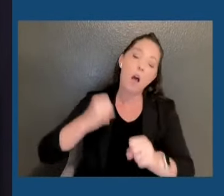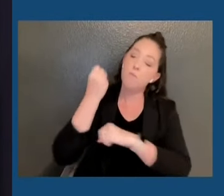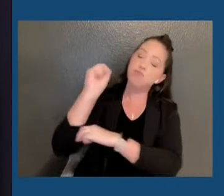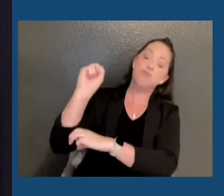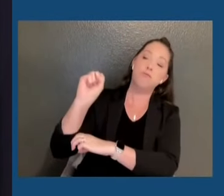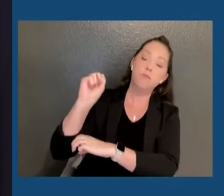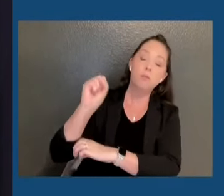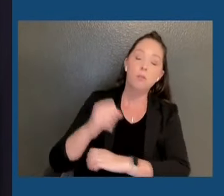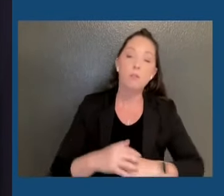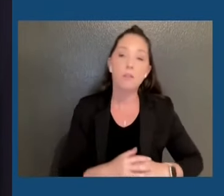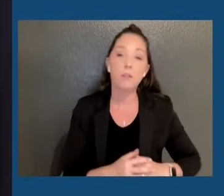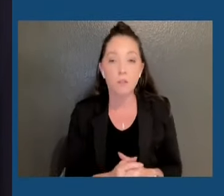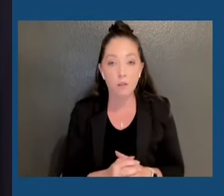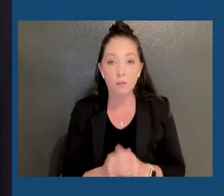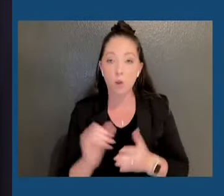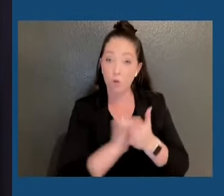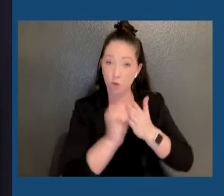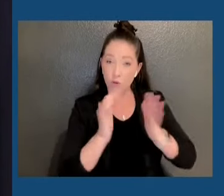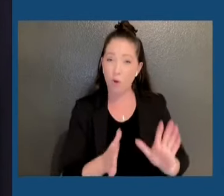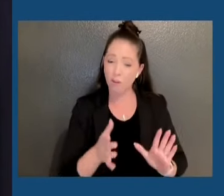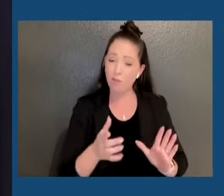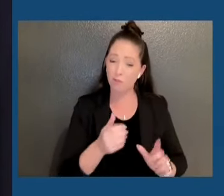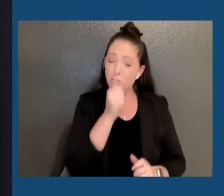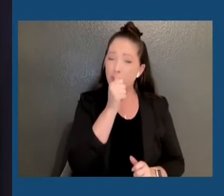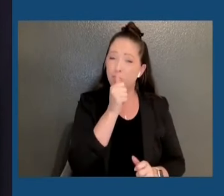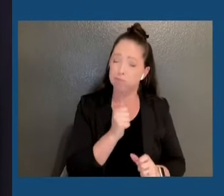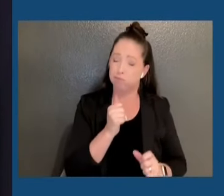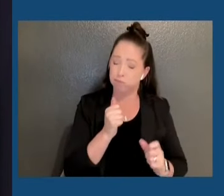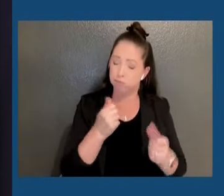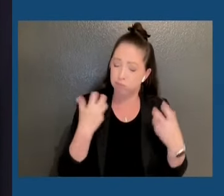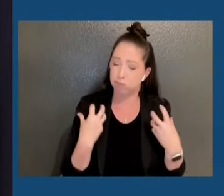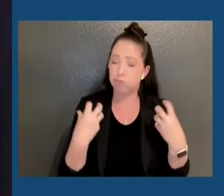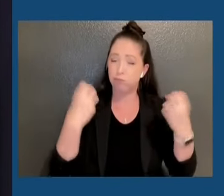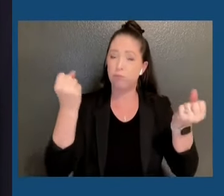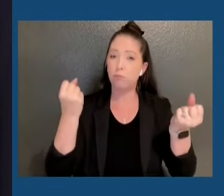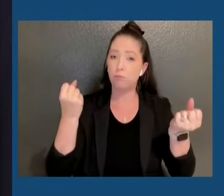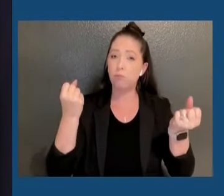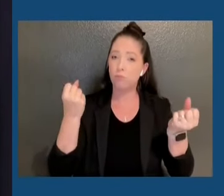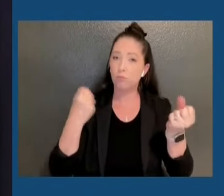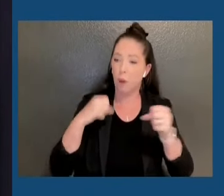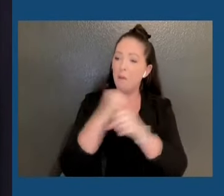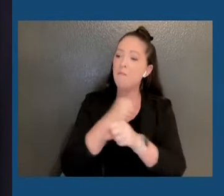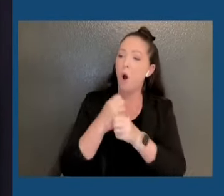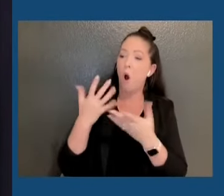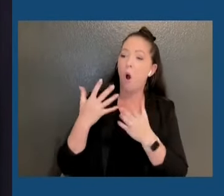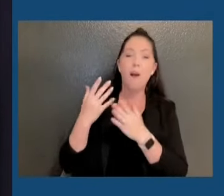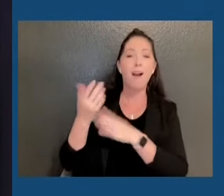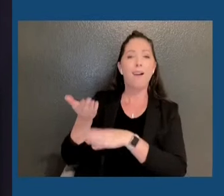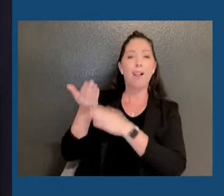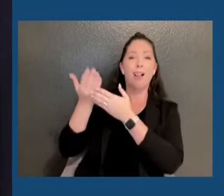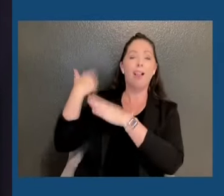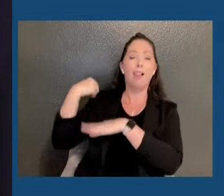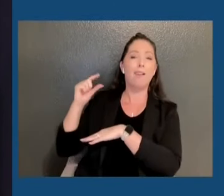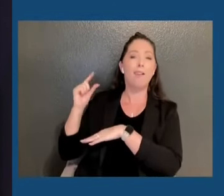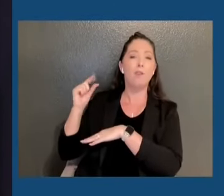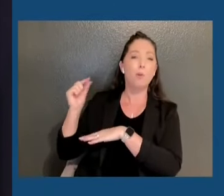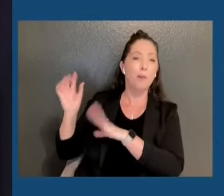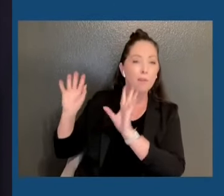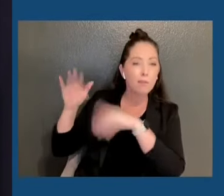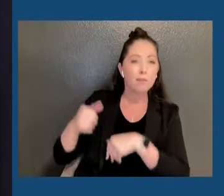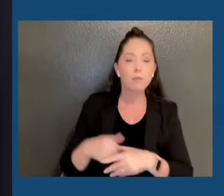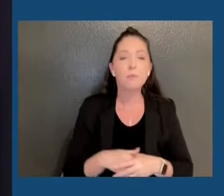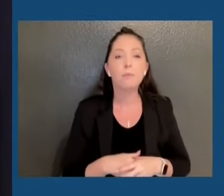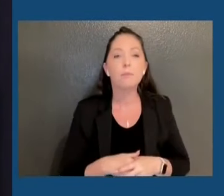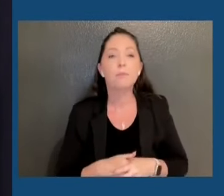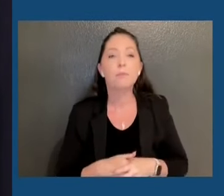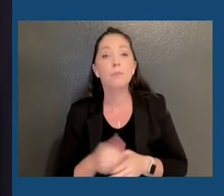New Yorkers are resilient. We fought the first time around, and we'll fight again. Now, I know many of you